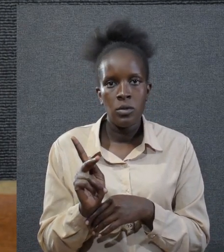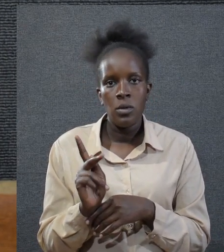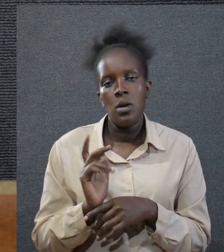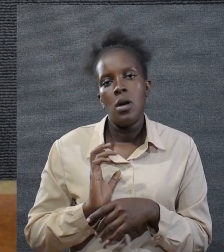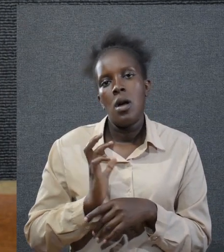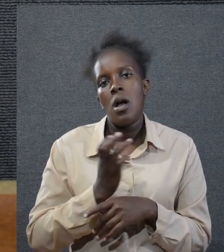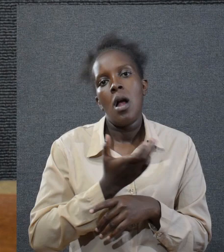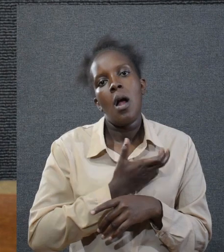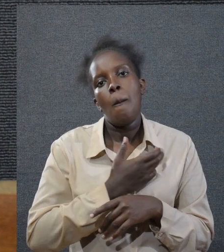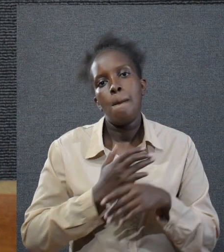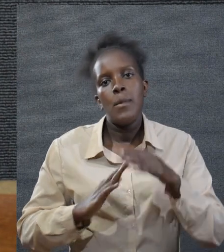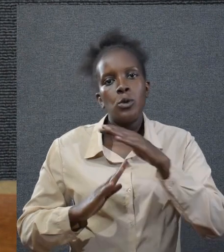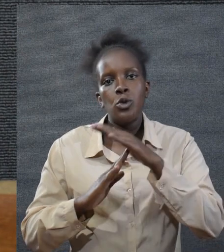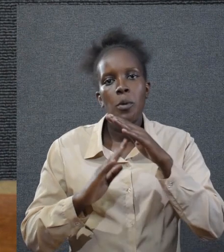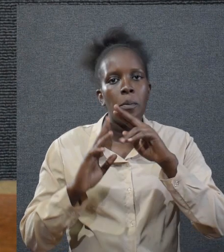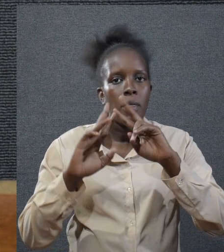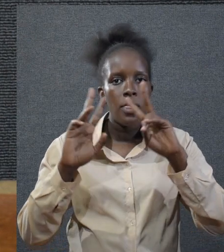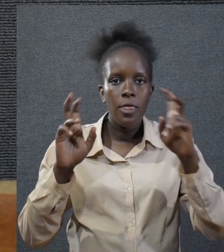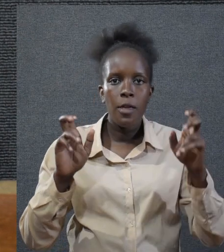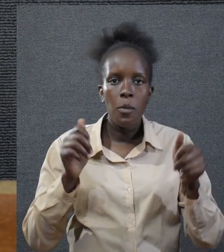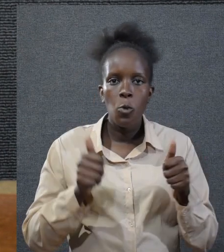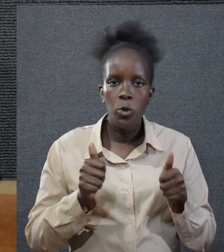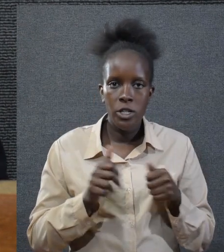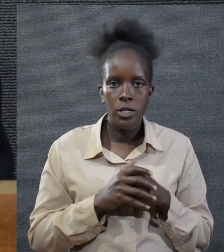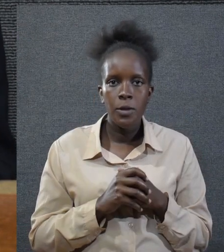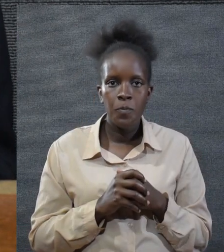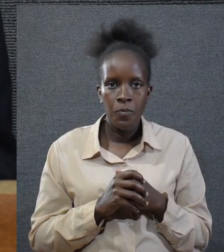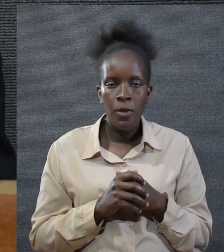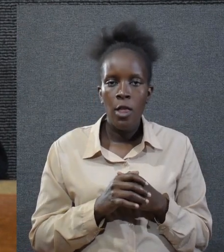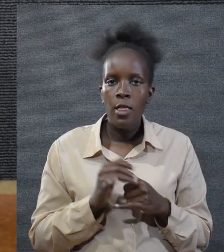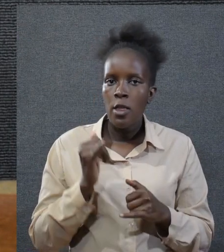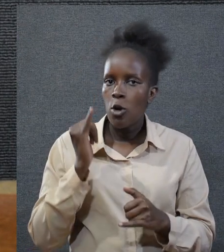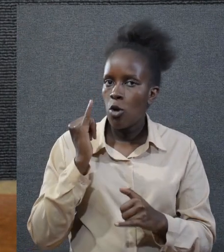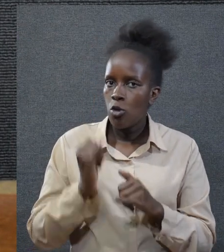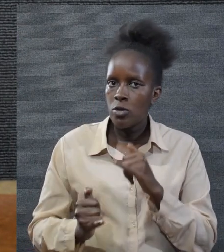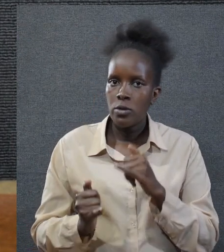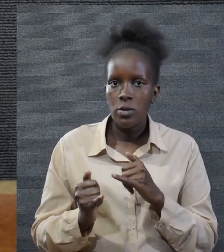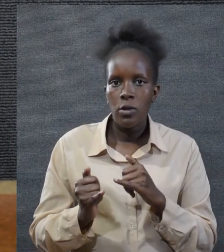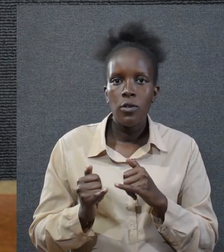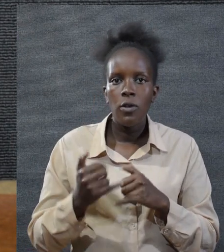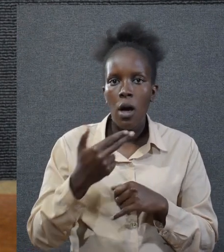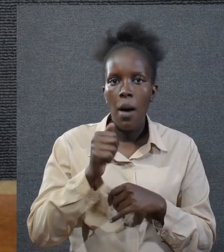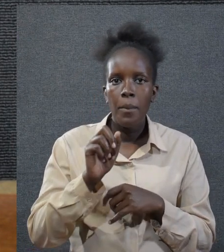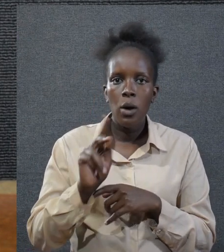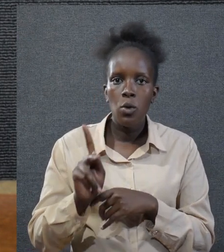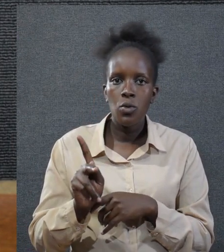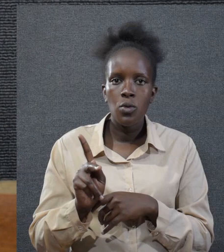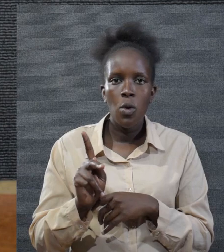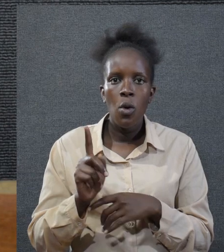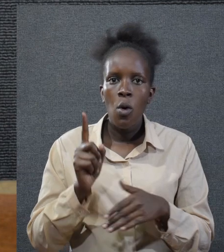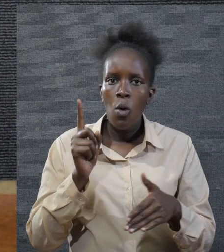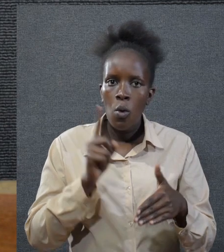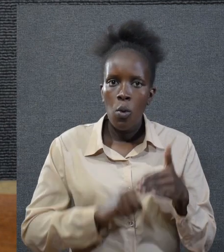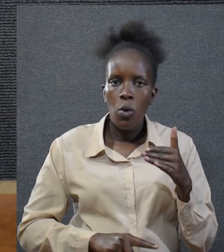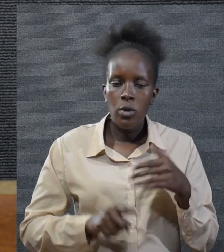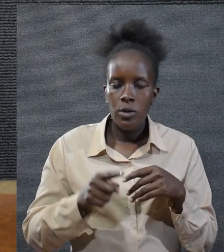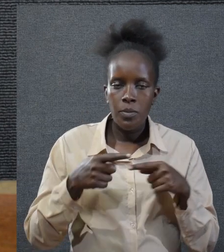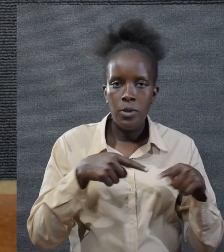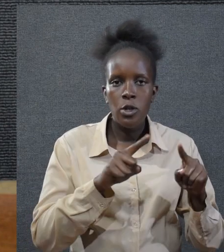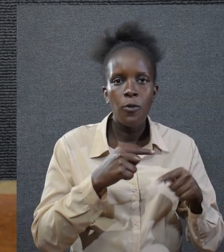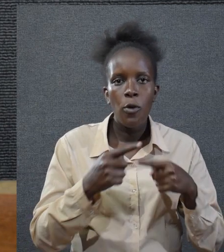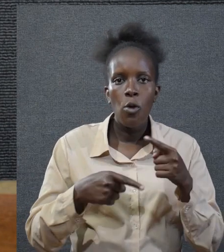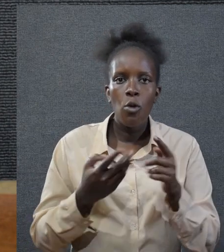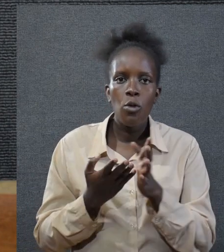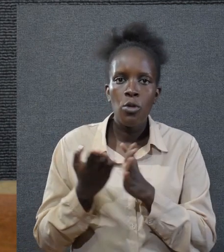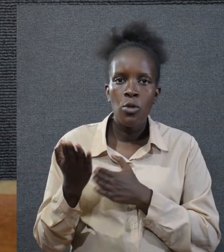Habakkuk. Our main theme was the conclusion of Habakkuk on